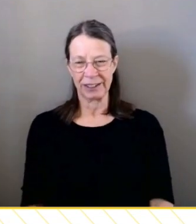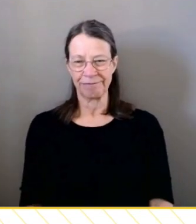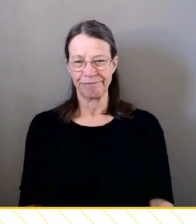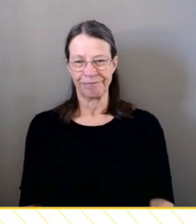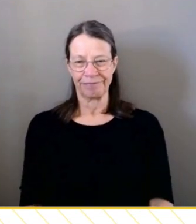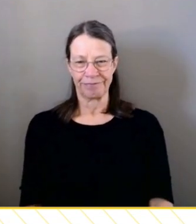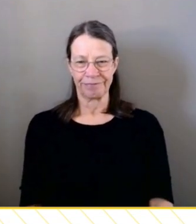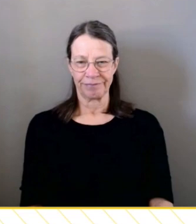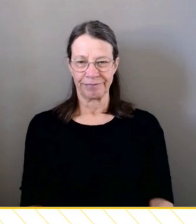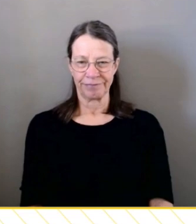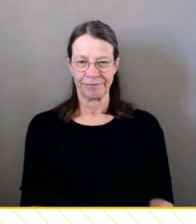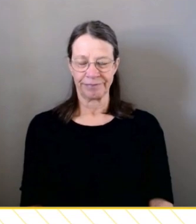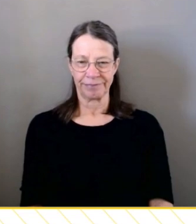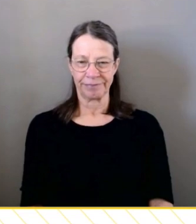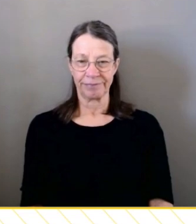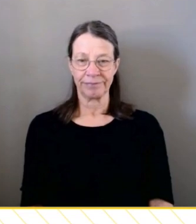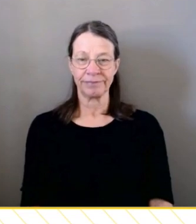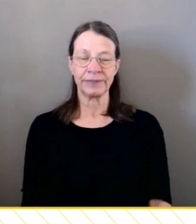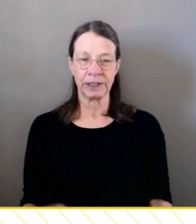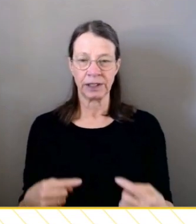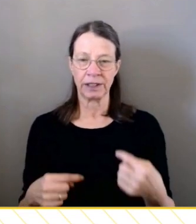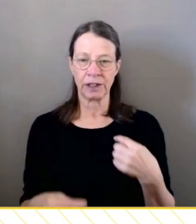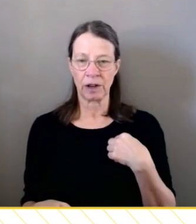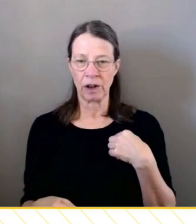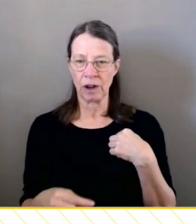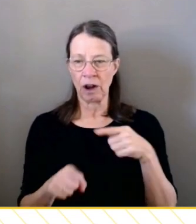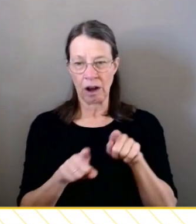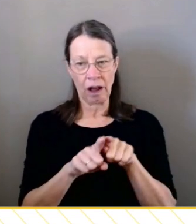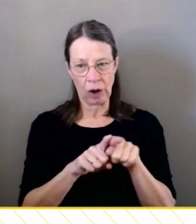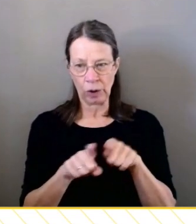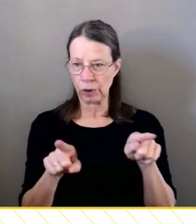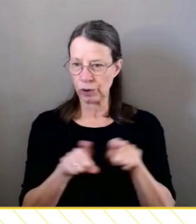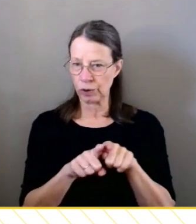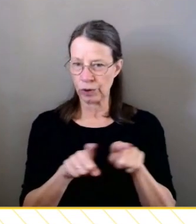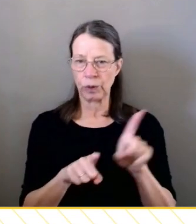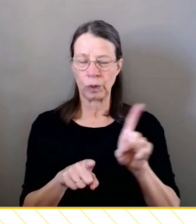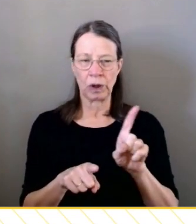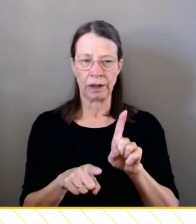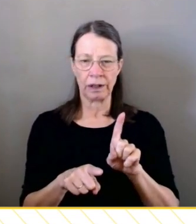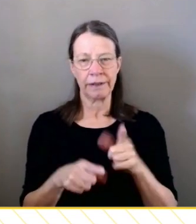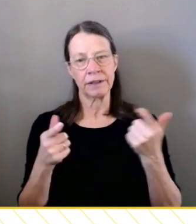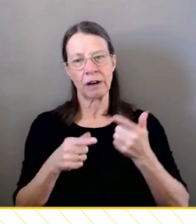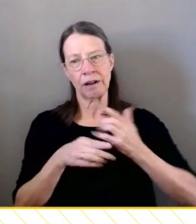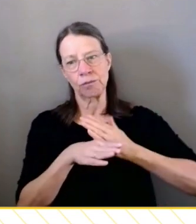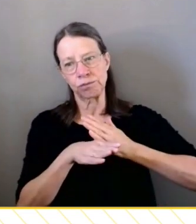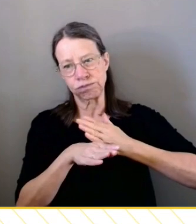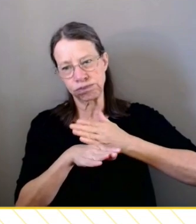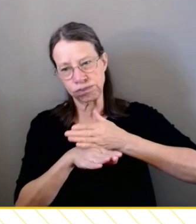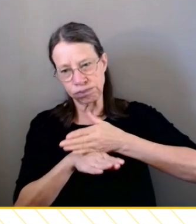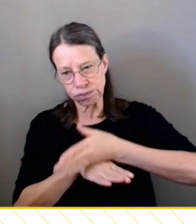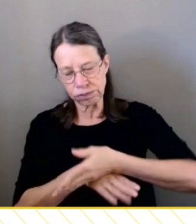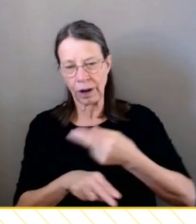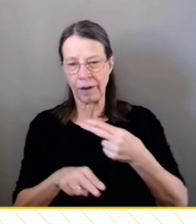I know that a lot of hard work goes into events like this.